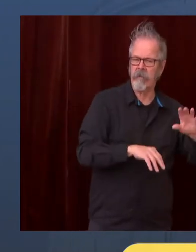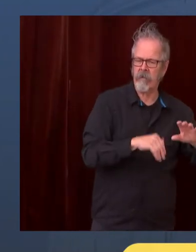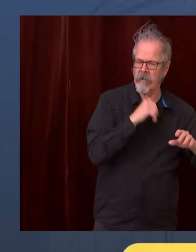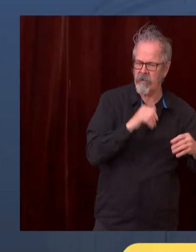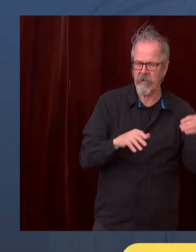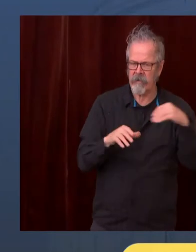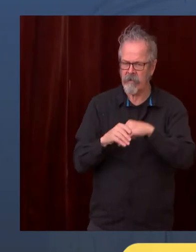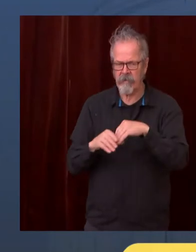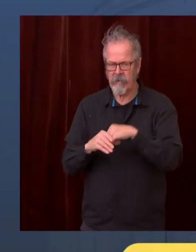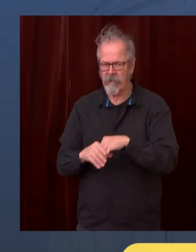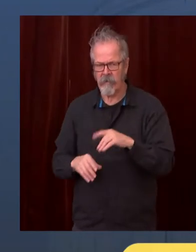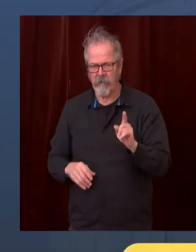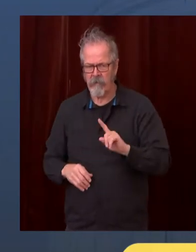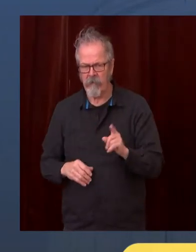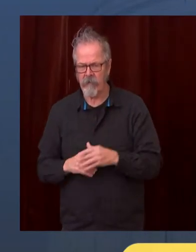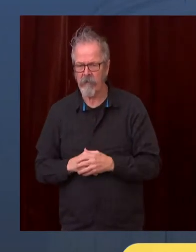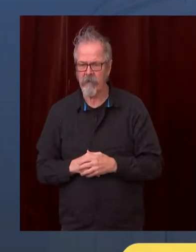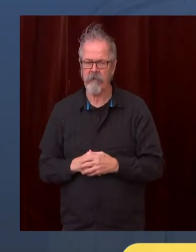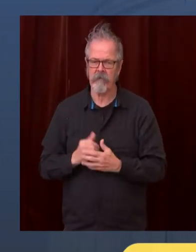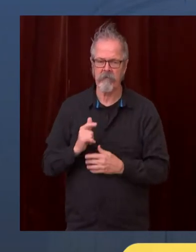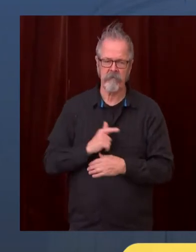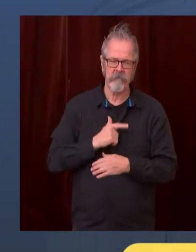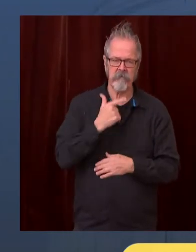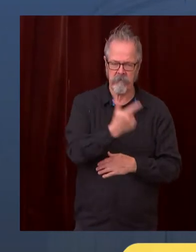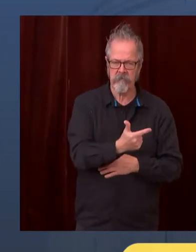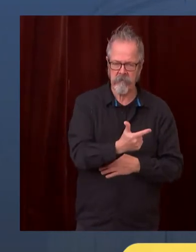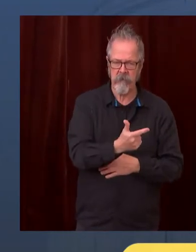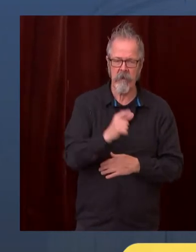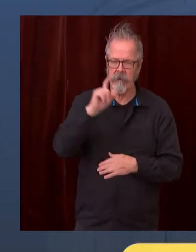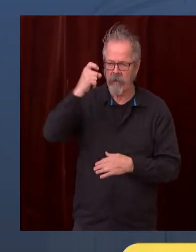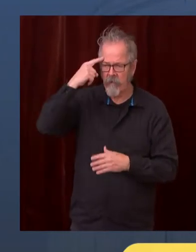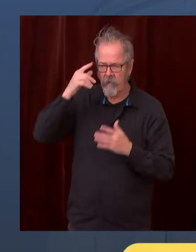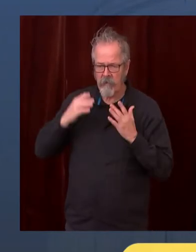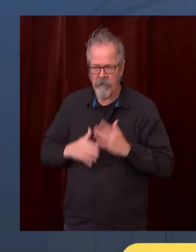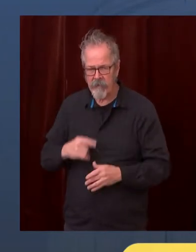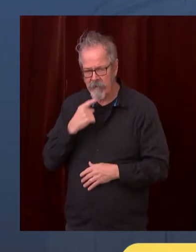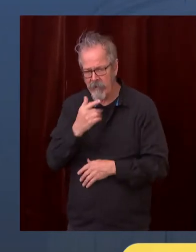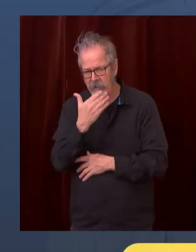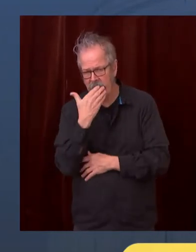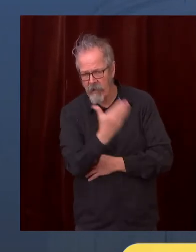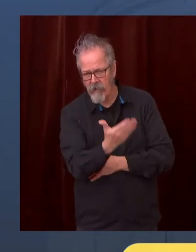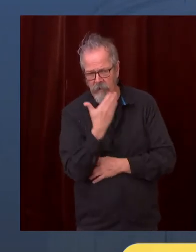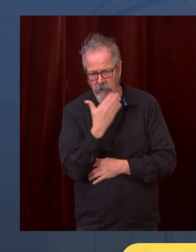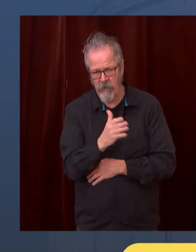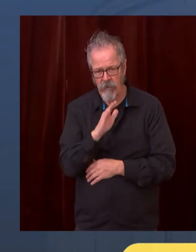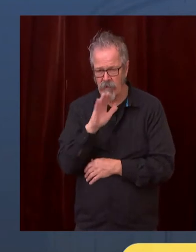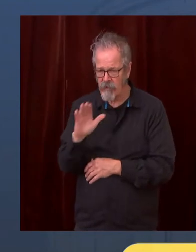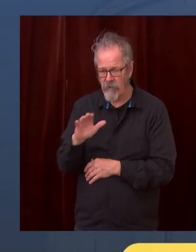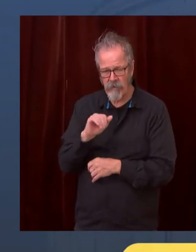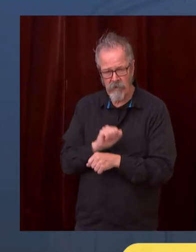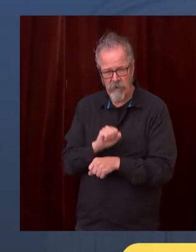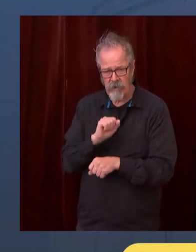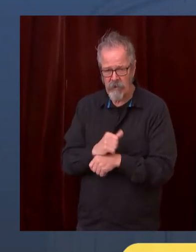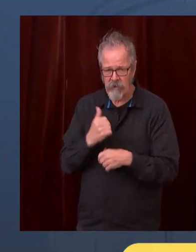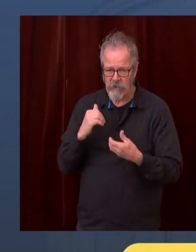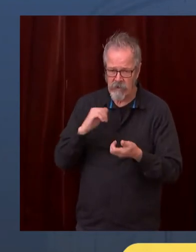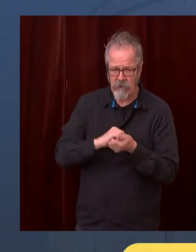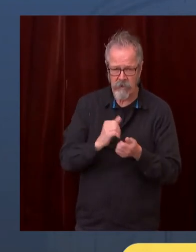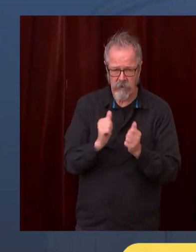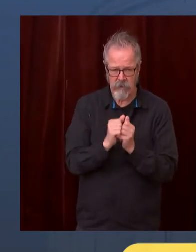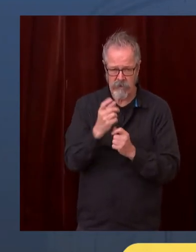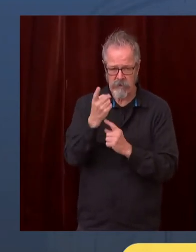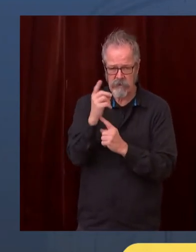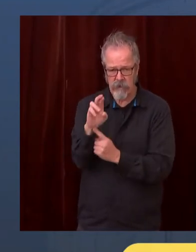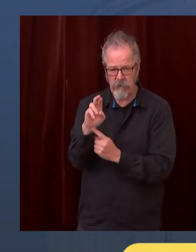Your team work with Dr. Wiesman has just been so invaluable. I just want to make one comment about the timing of this decision.